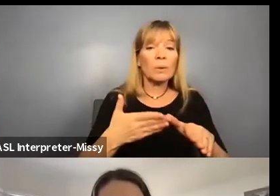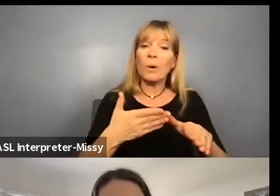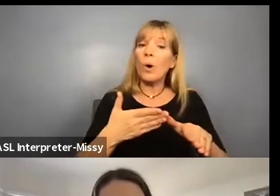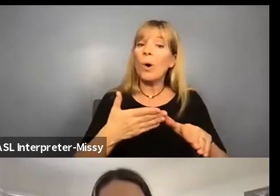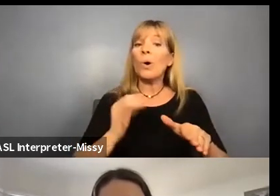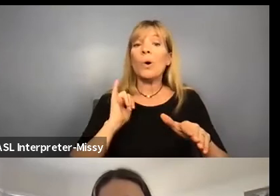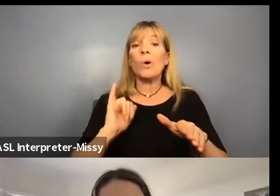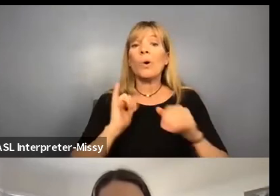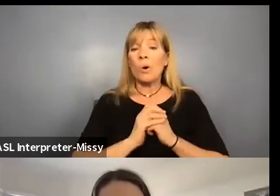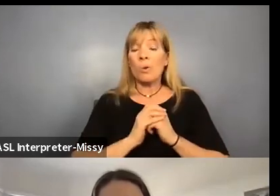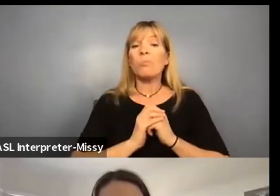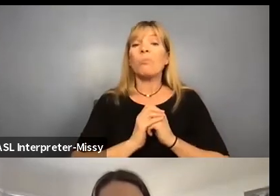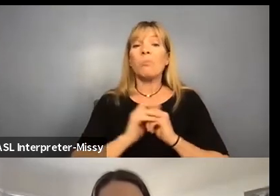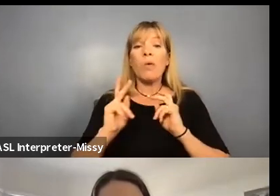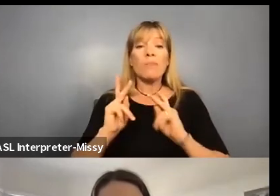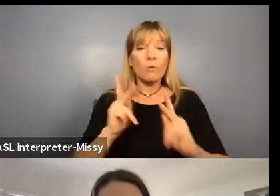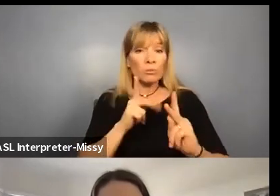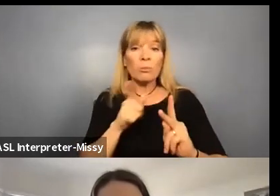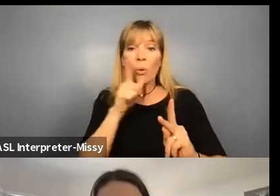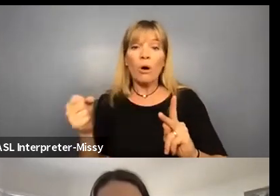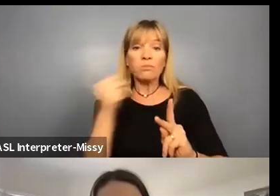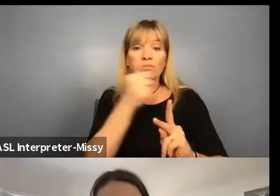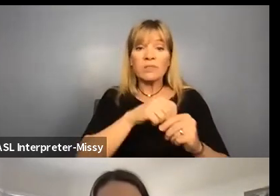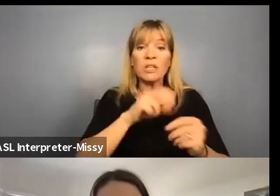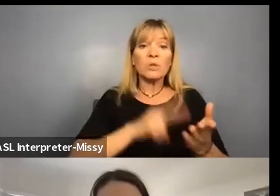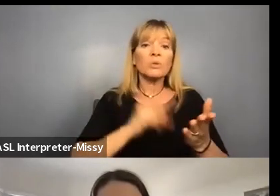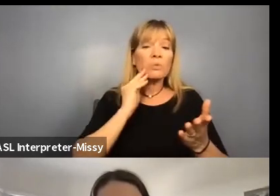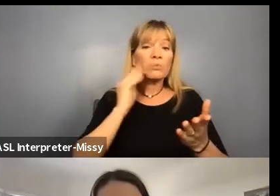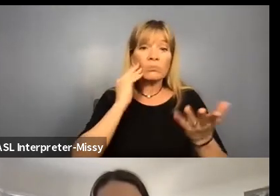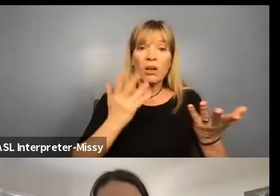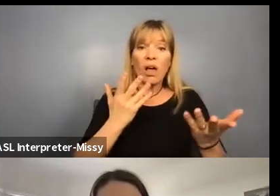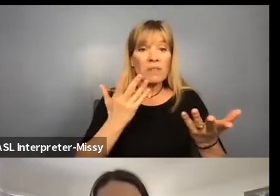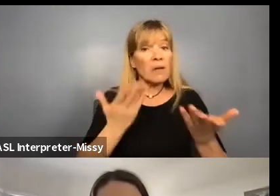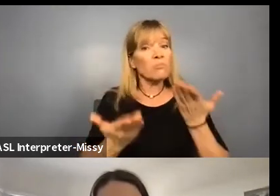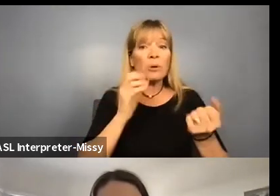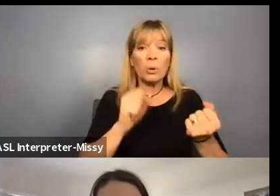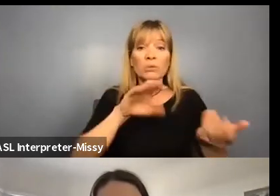will end up in nursing homes and have a real possibility of dying.